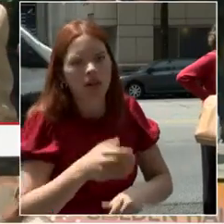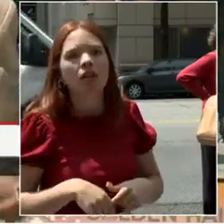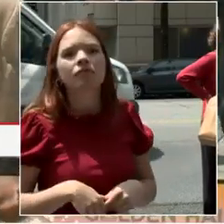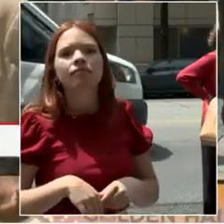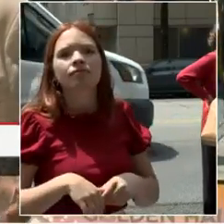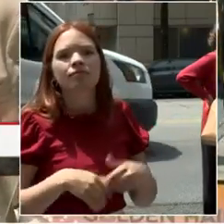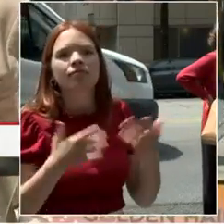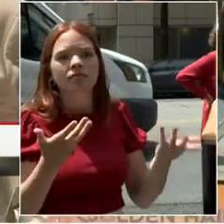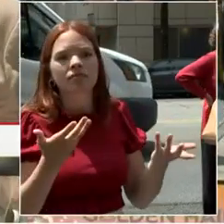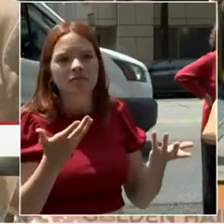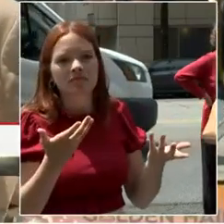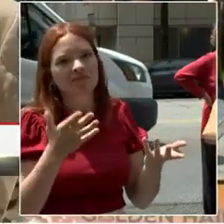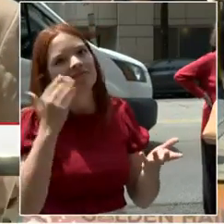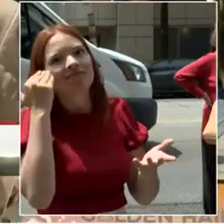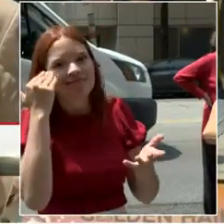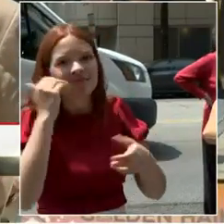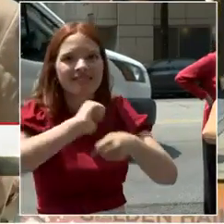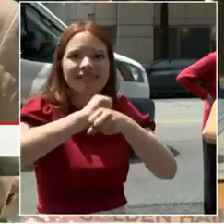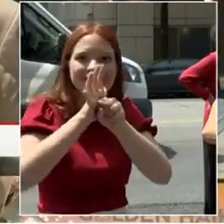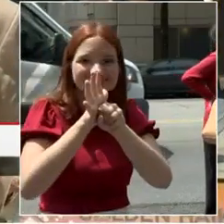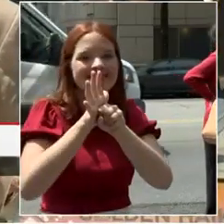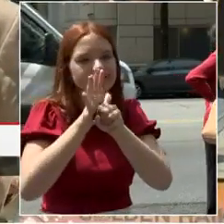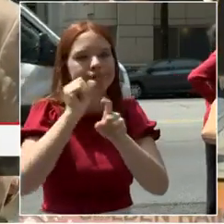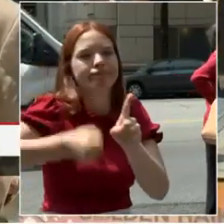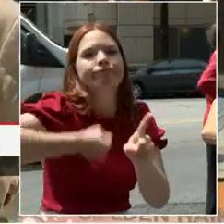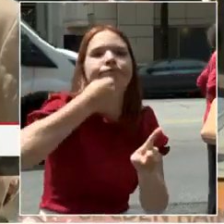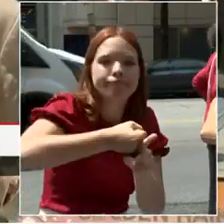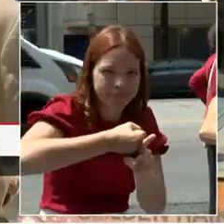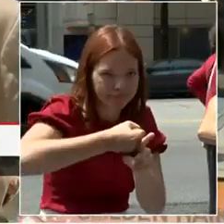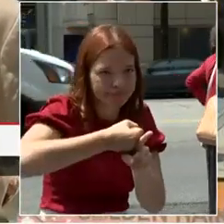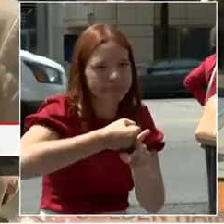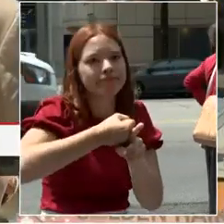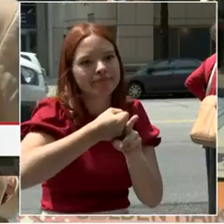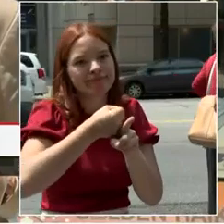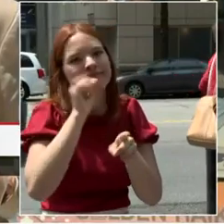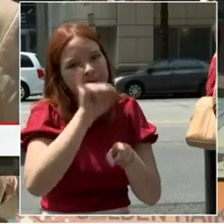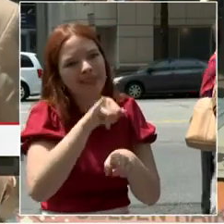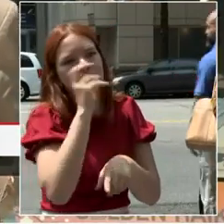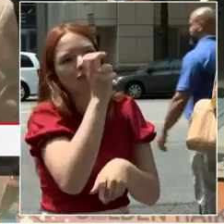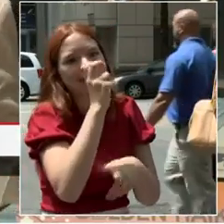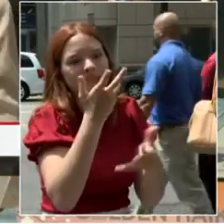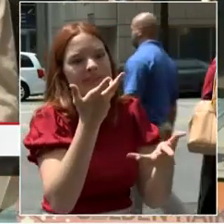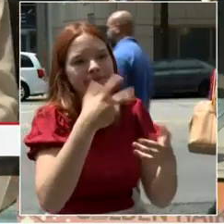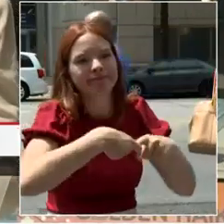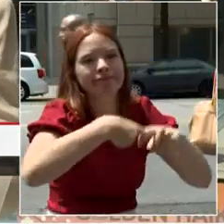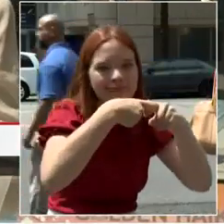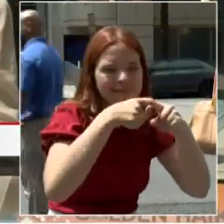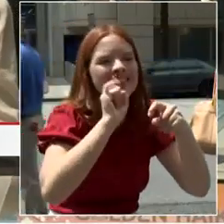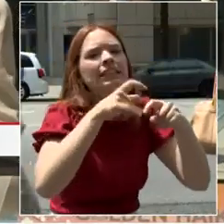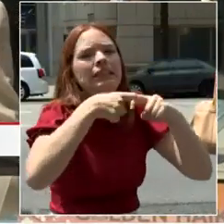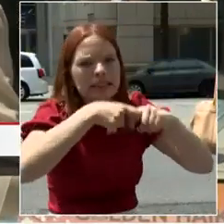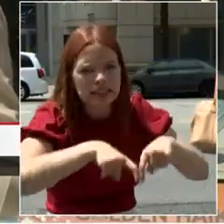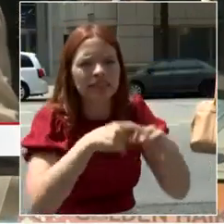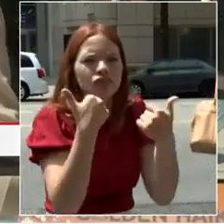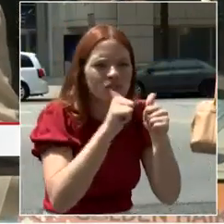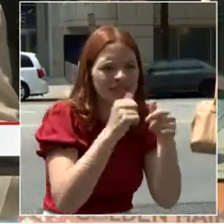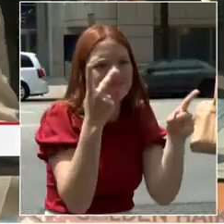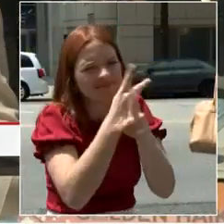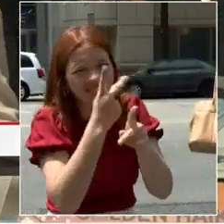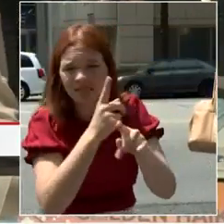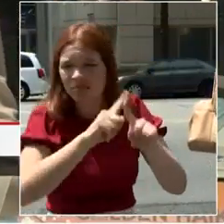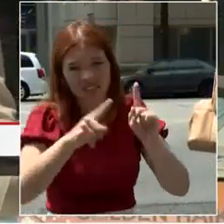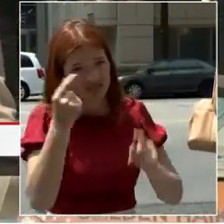notion that we have a world class transit system here and we want people to use it. Everybody can't drive.